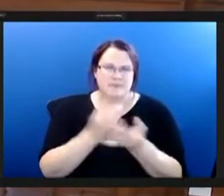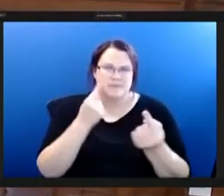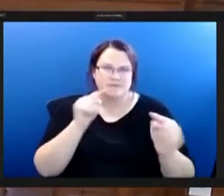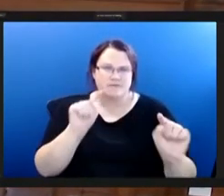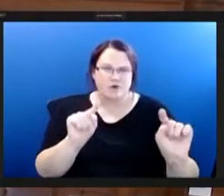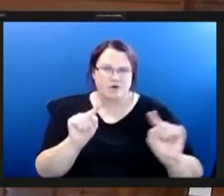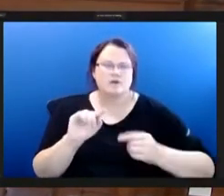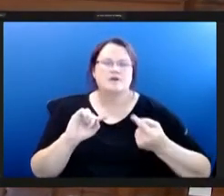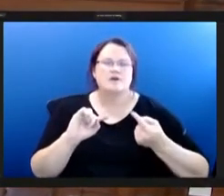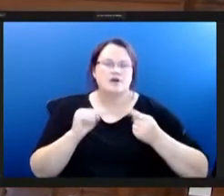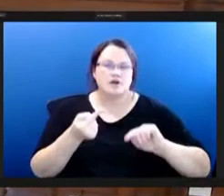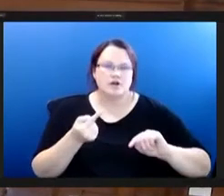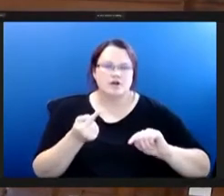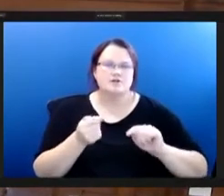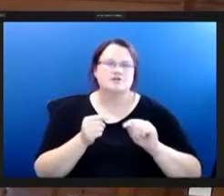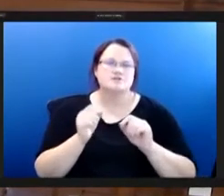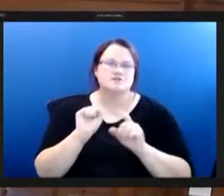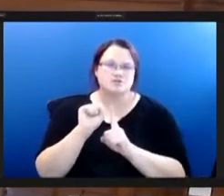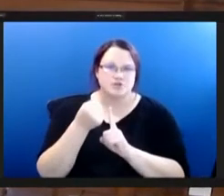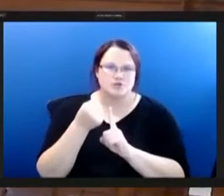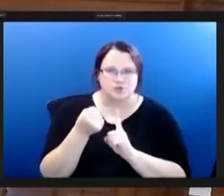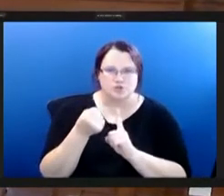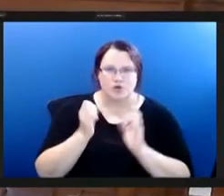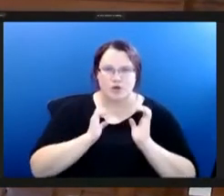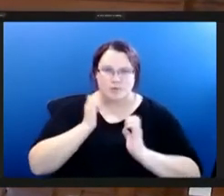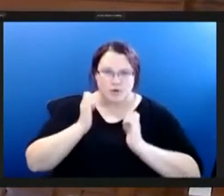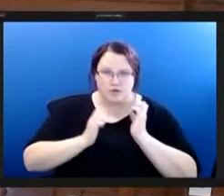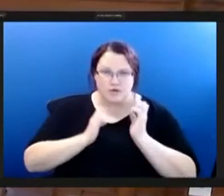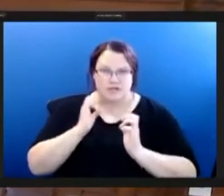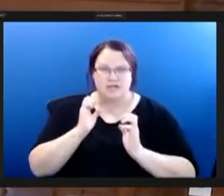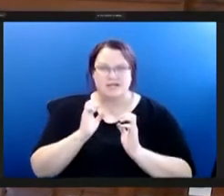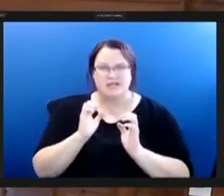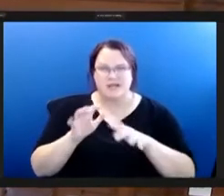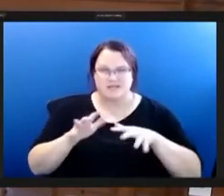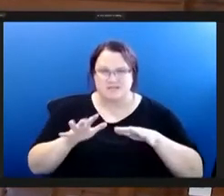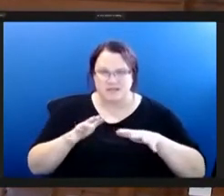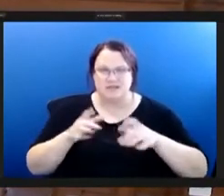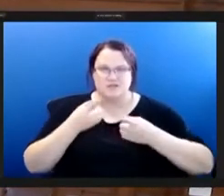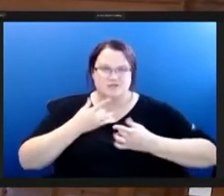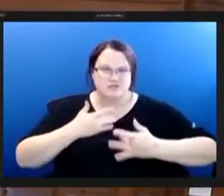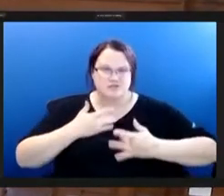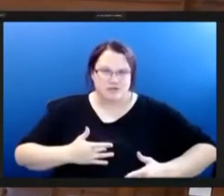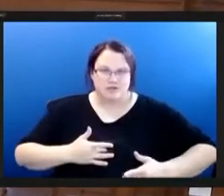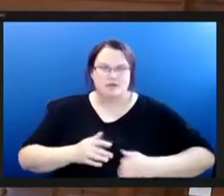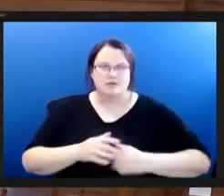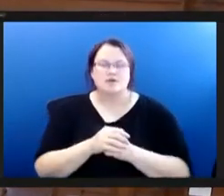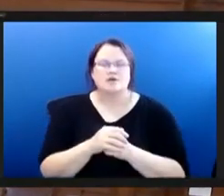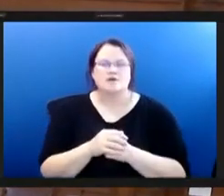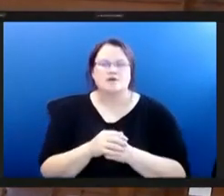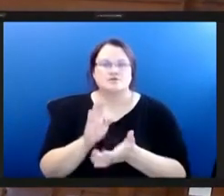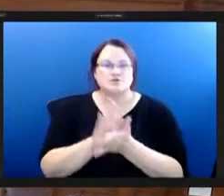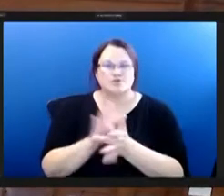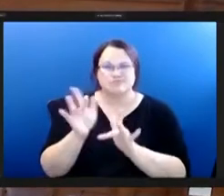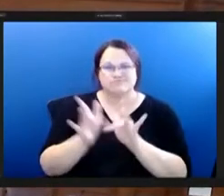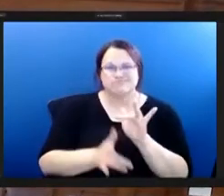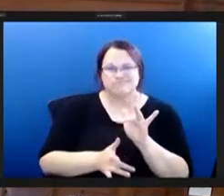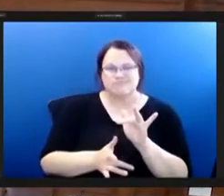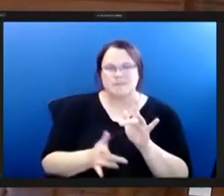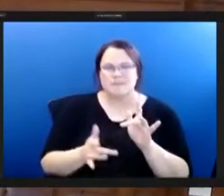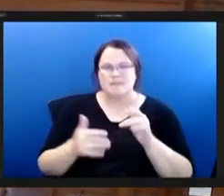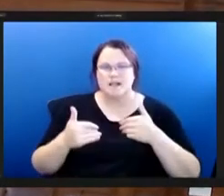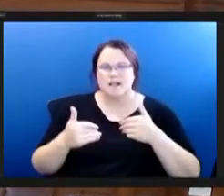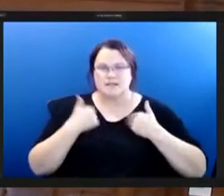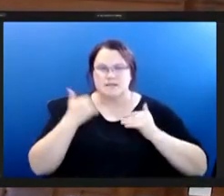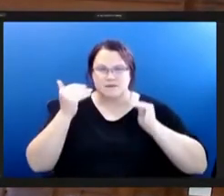social emotional development it's related to increased anxiety aggression school absenteeism teens who experience food